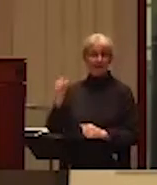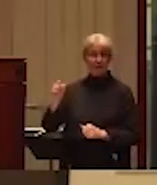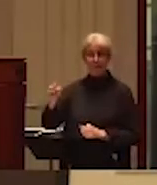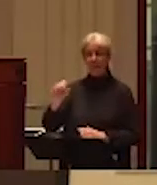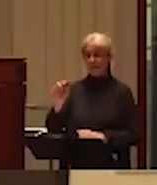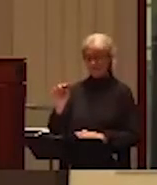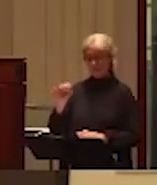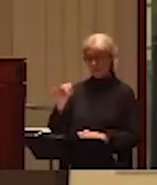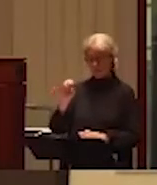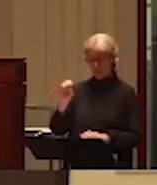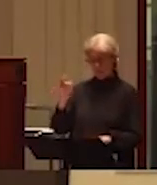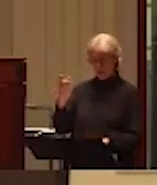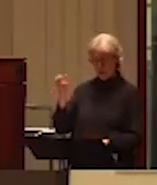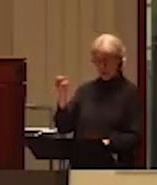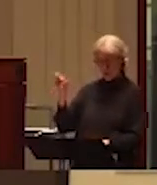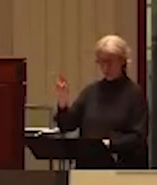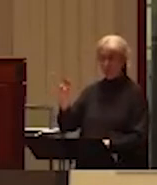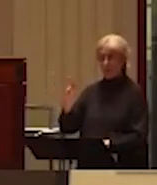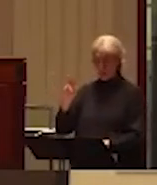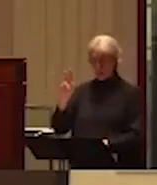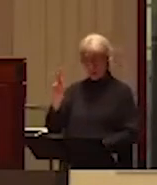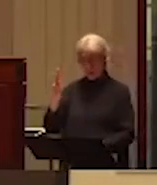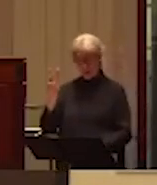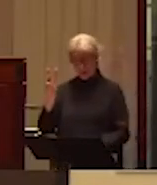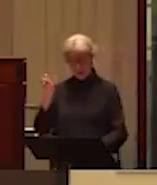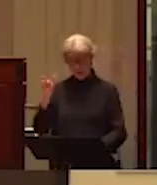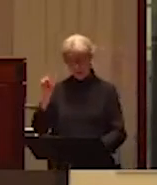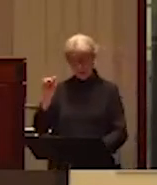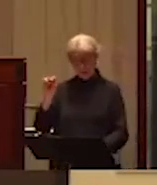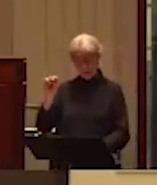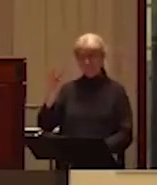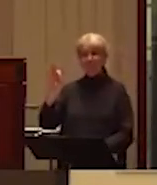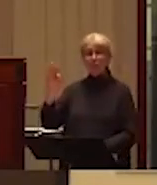from the Qwikwilum First Nation to say a few words.